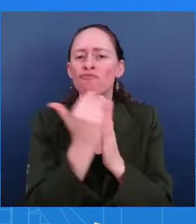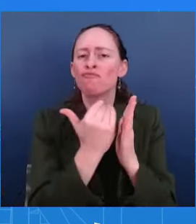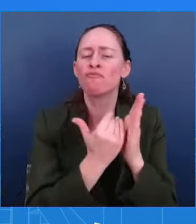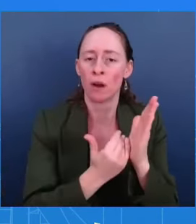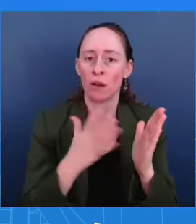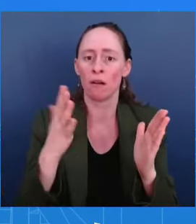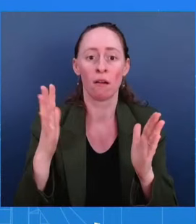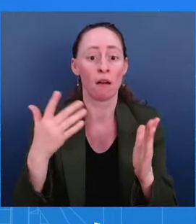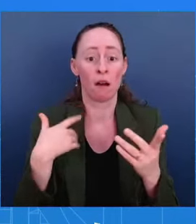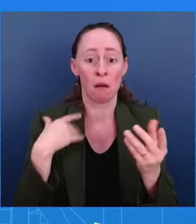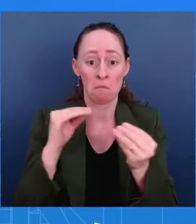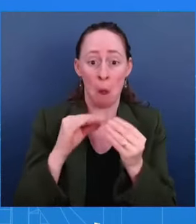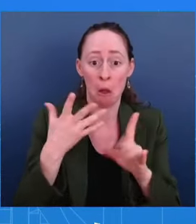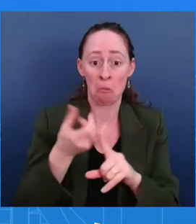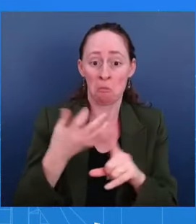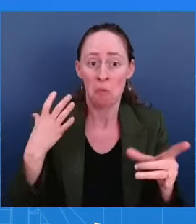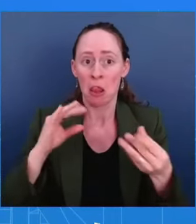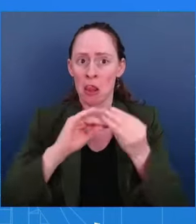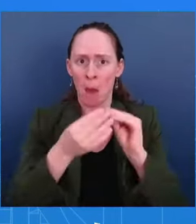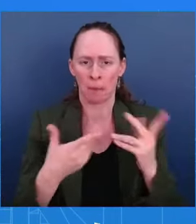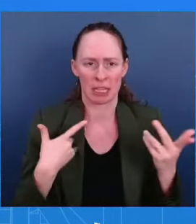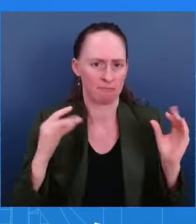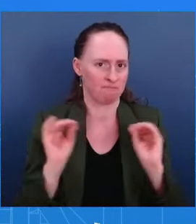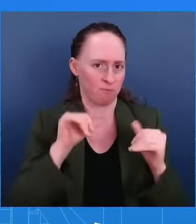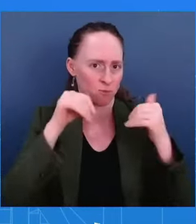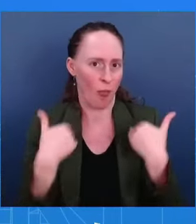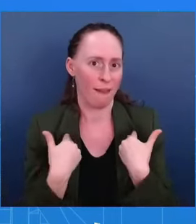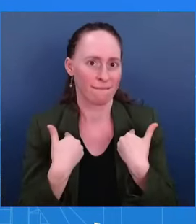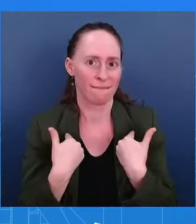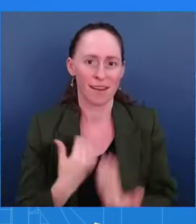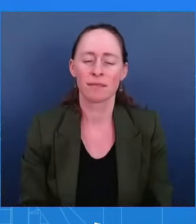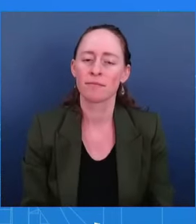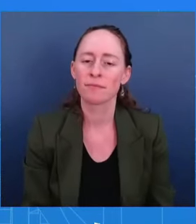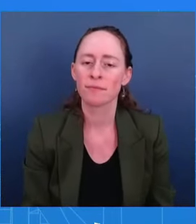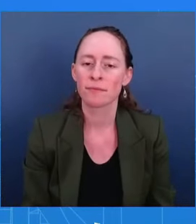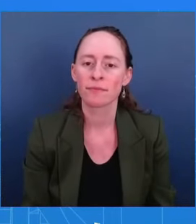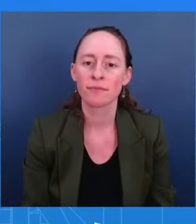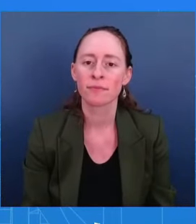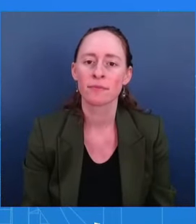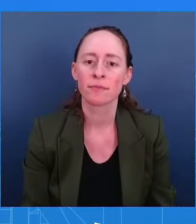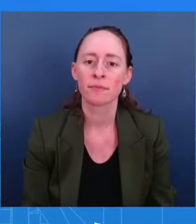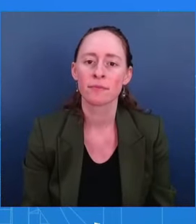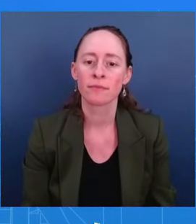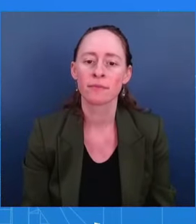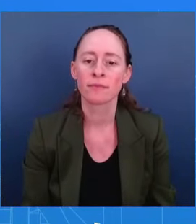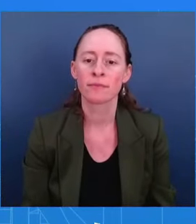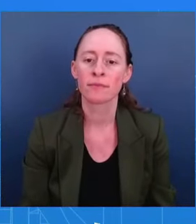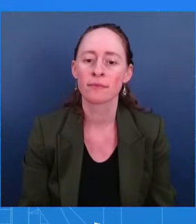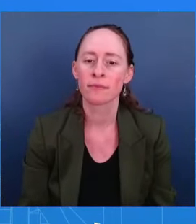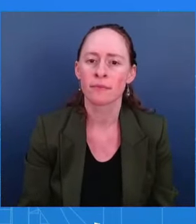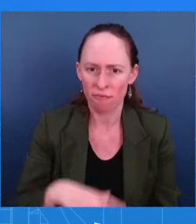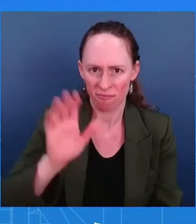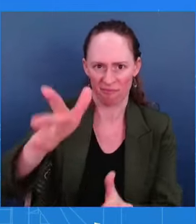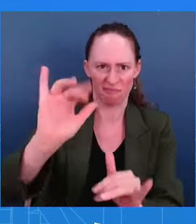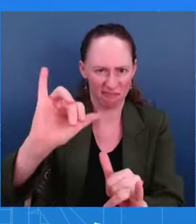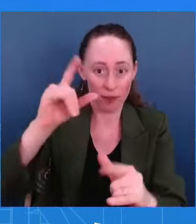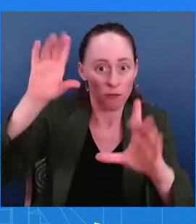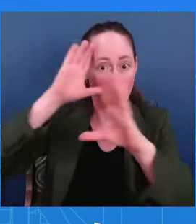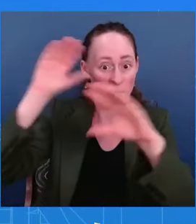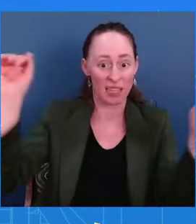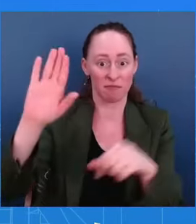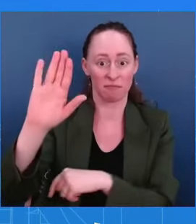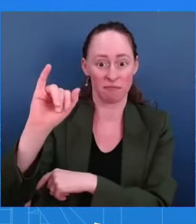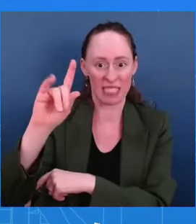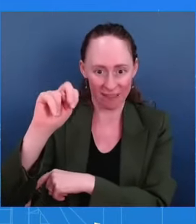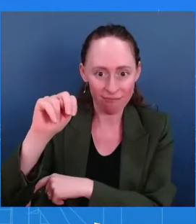Go ahead, Peter. Thank you. President Biden's approval rating is soaring. It's up 13% all the way to 48%.